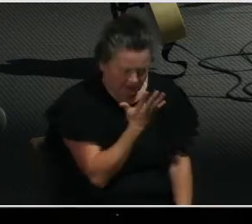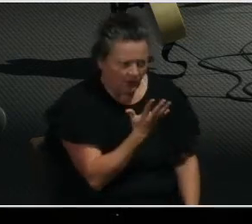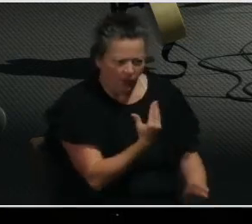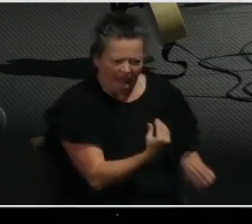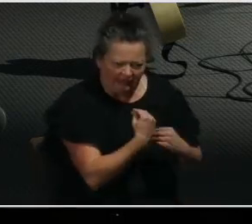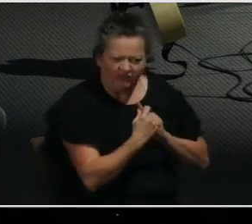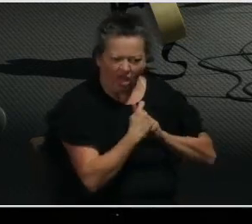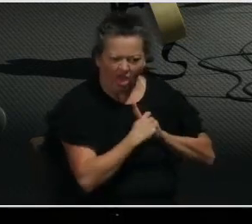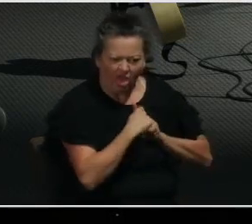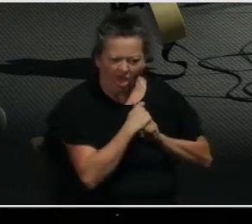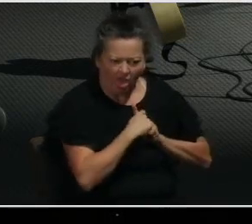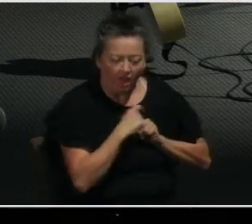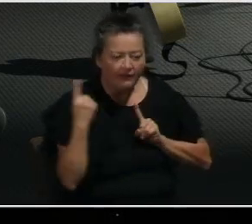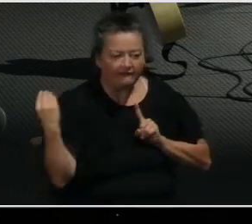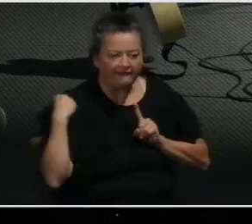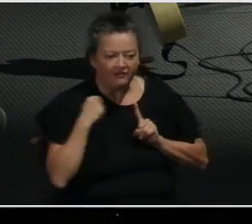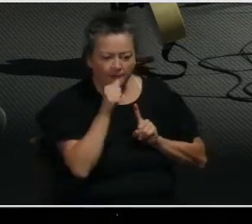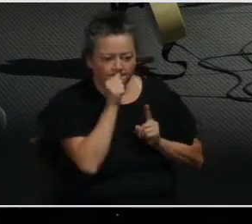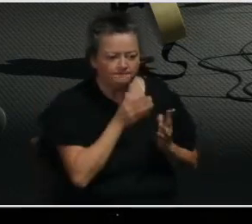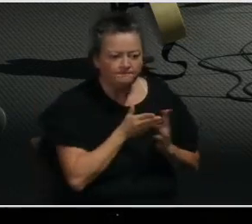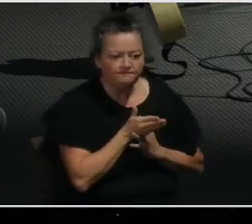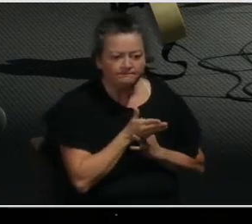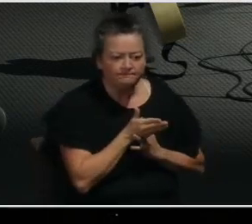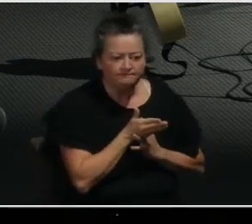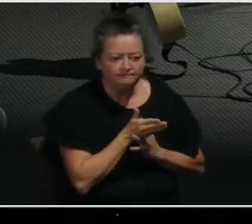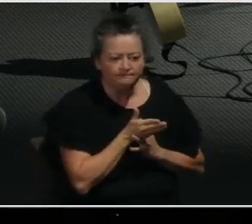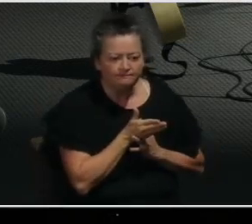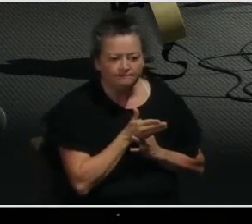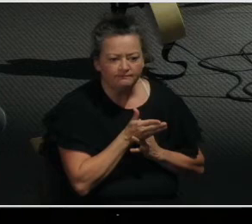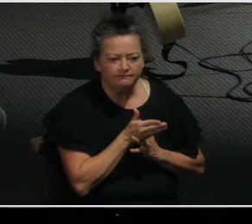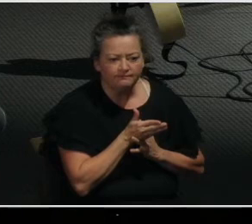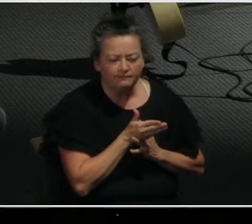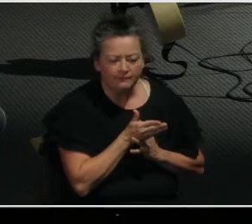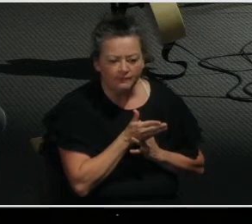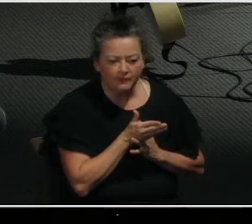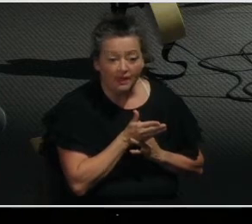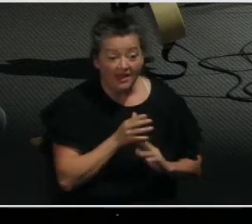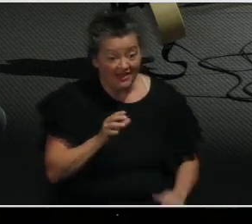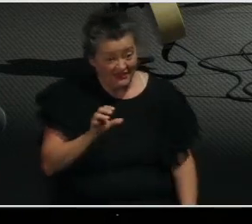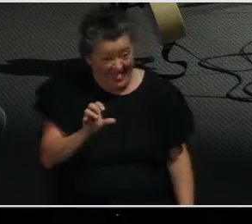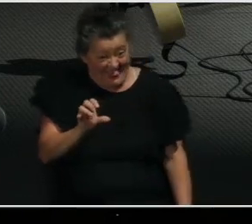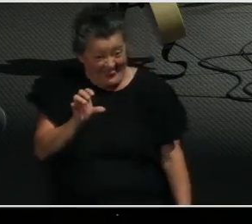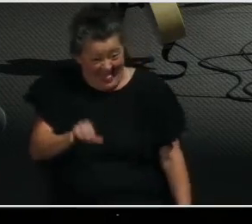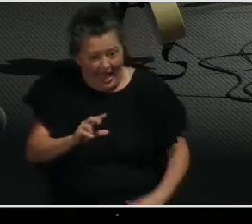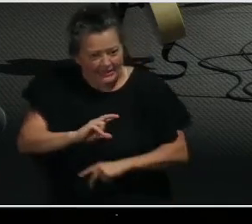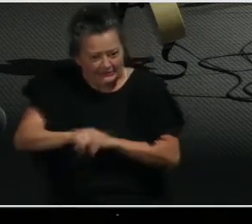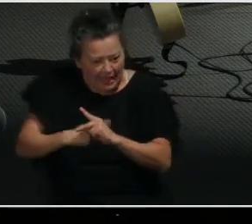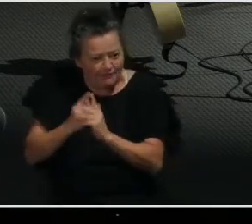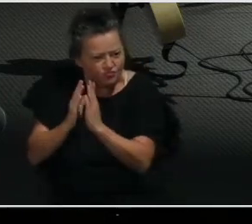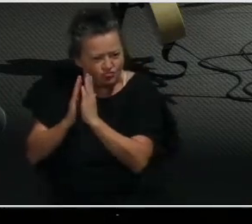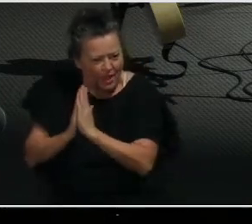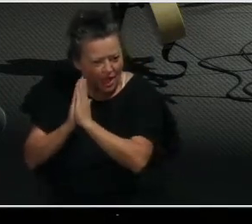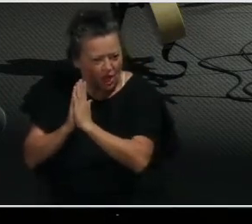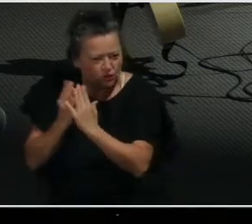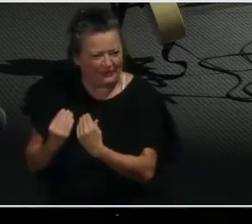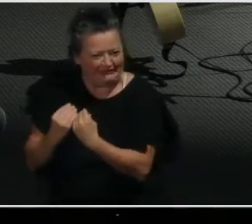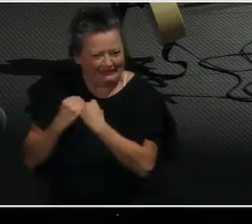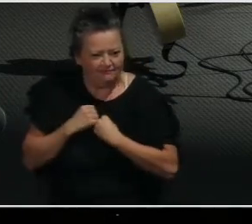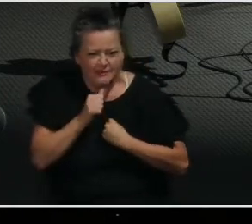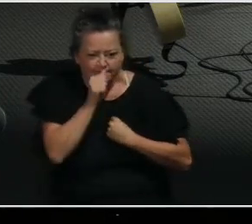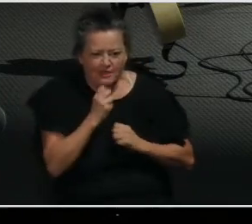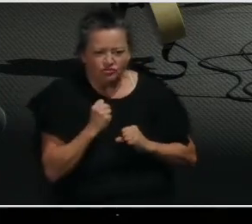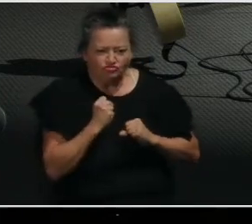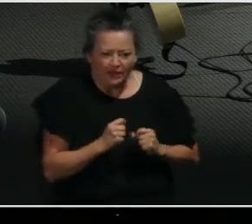And remember how this prayer request has the potential to change our everyday lives? If you're going through a difficult time, God promises to give you